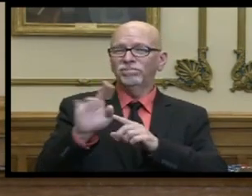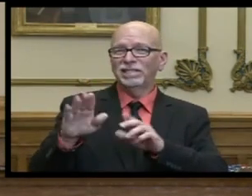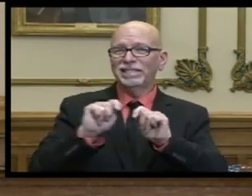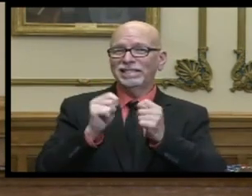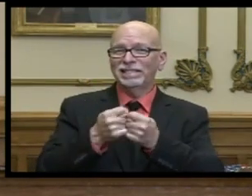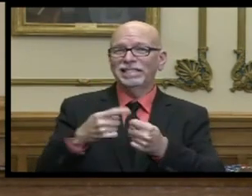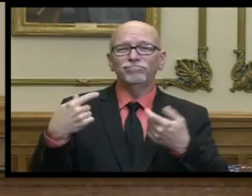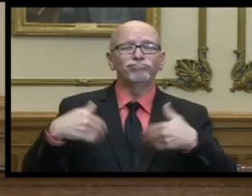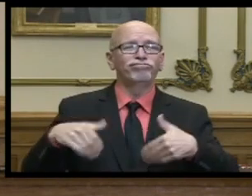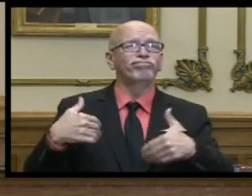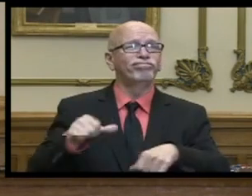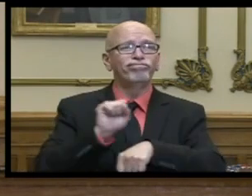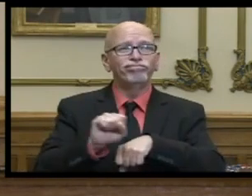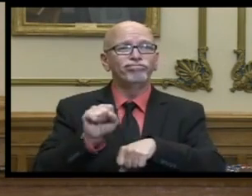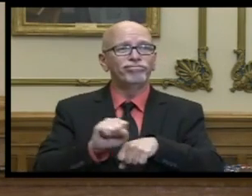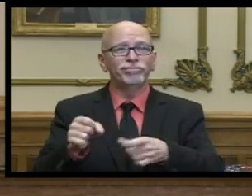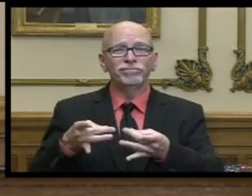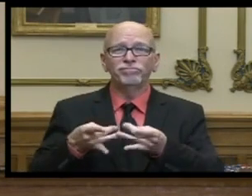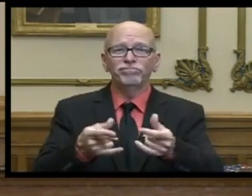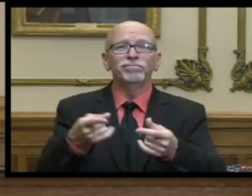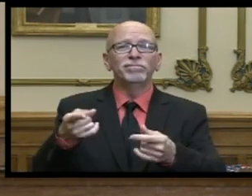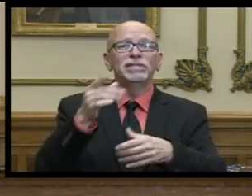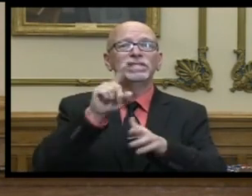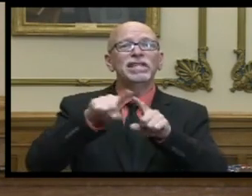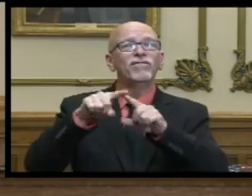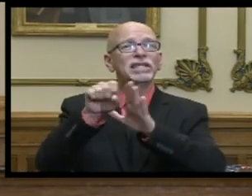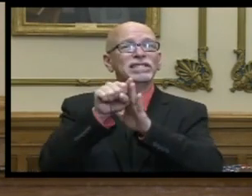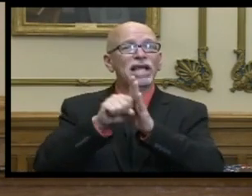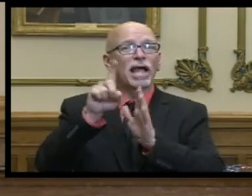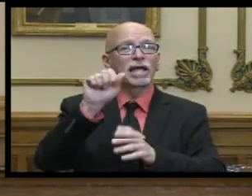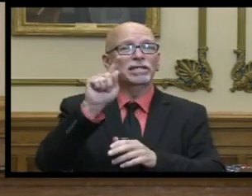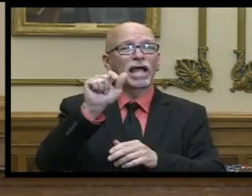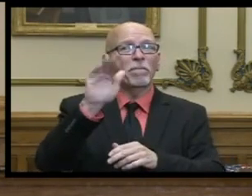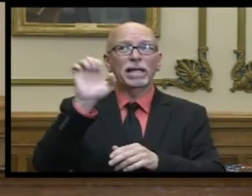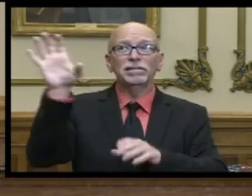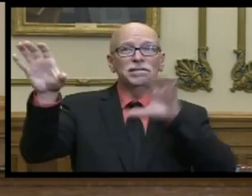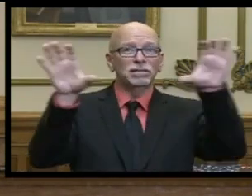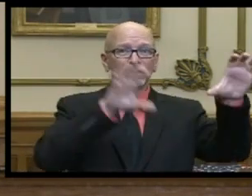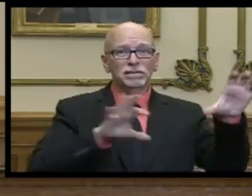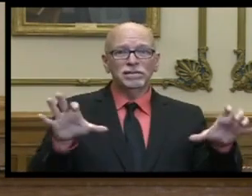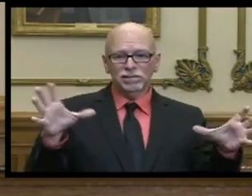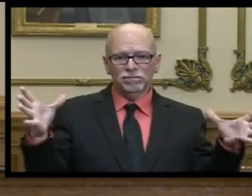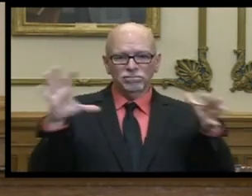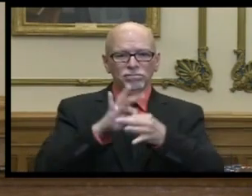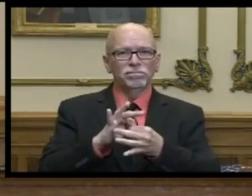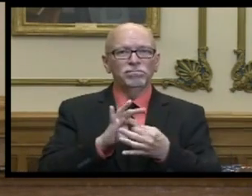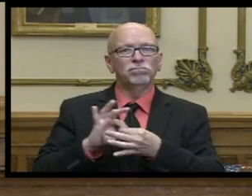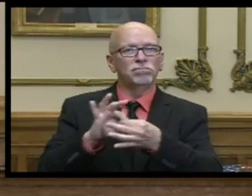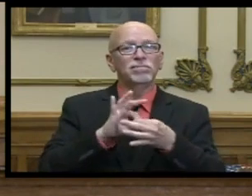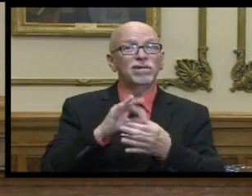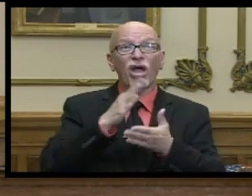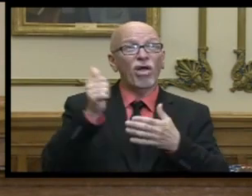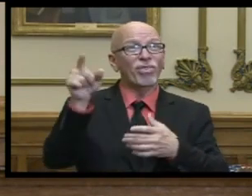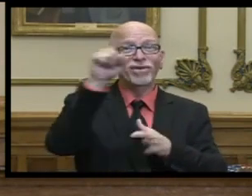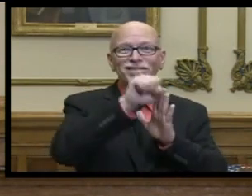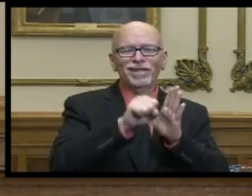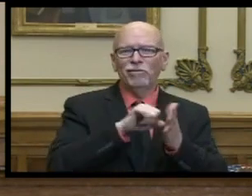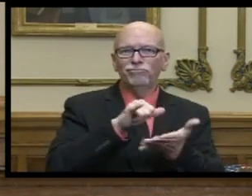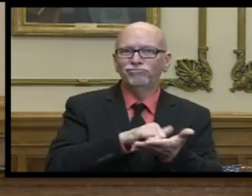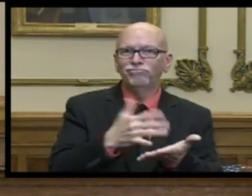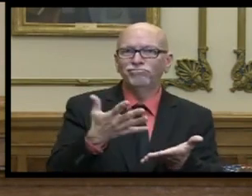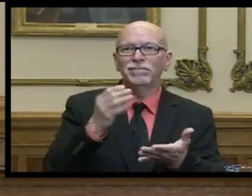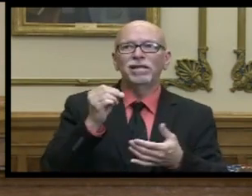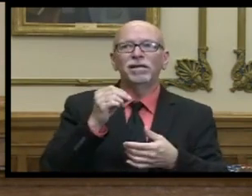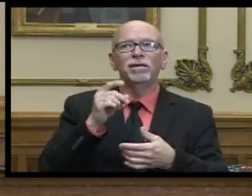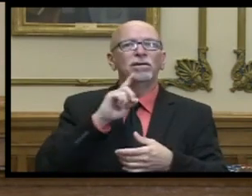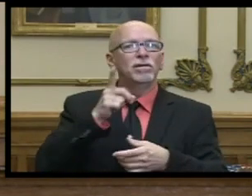seamlessly connected multiple state databases in a way that's just not possible in other places and that was